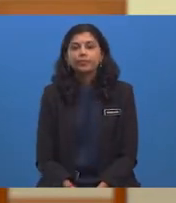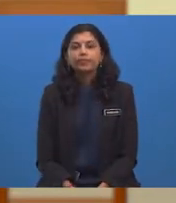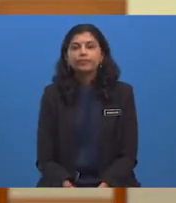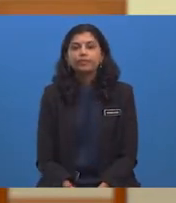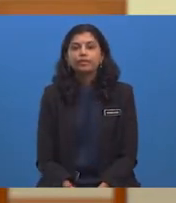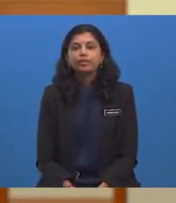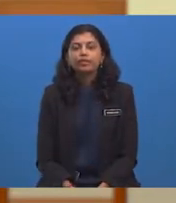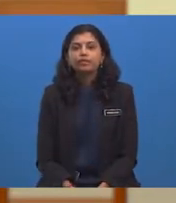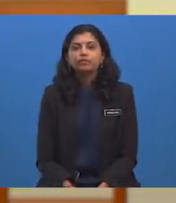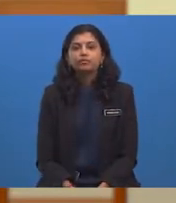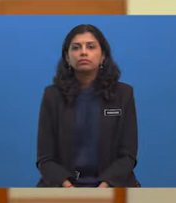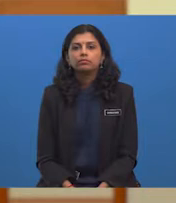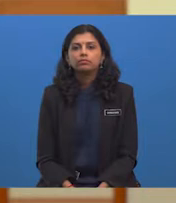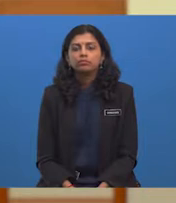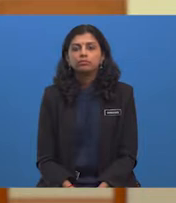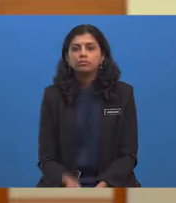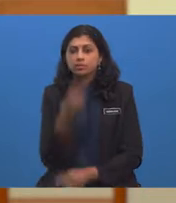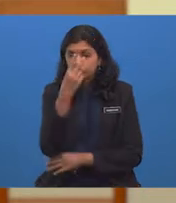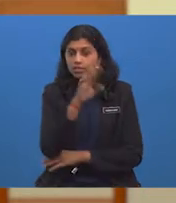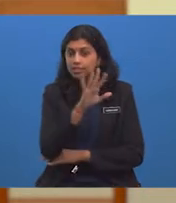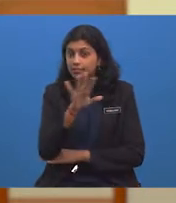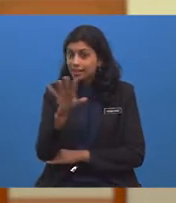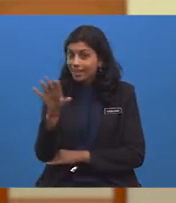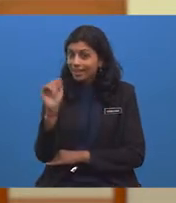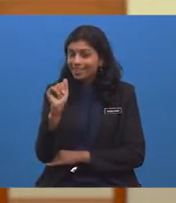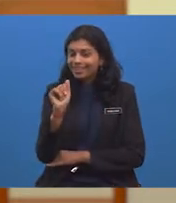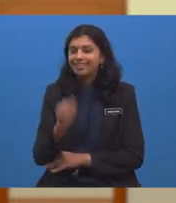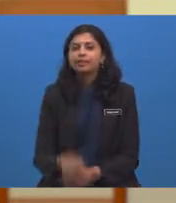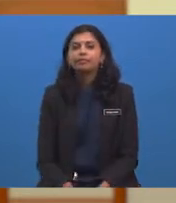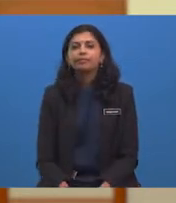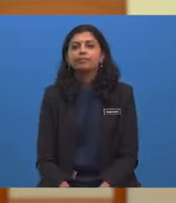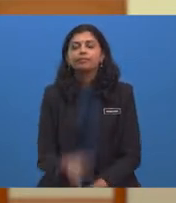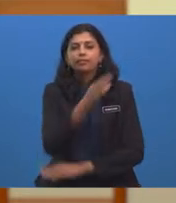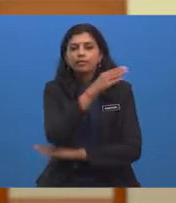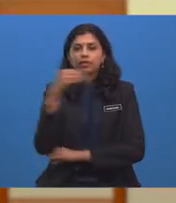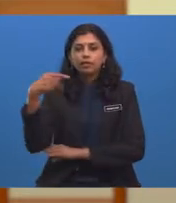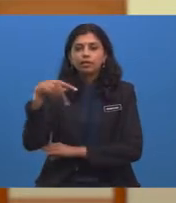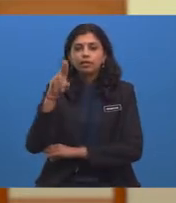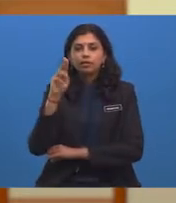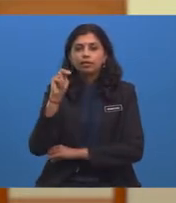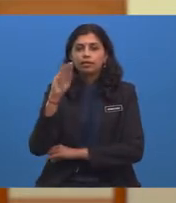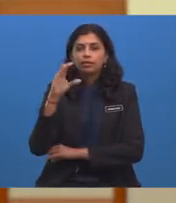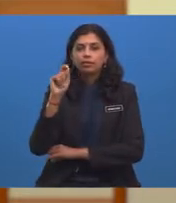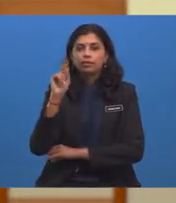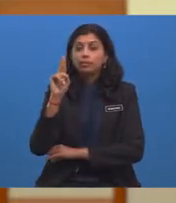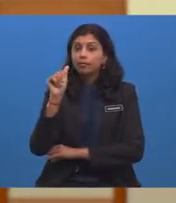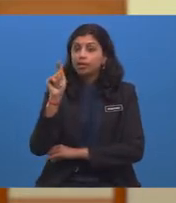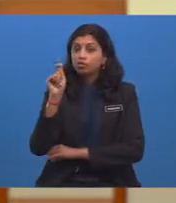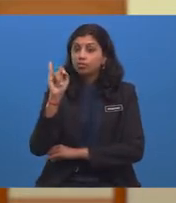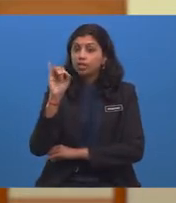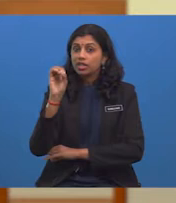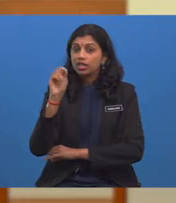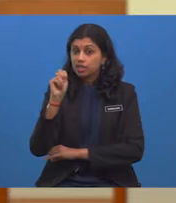She also checked her spelling and punctuations so that there'll be no